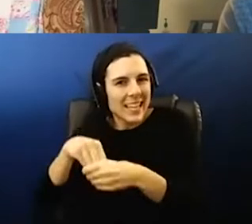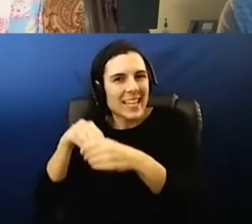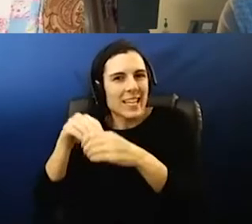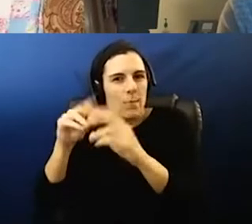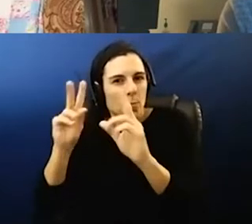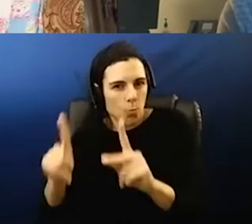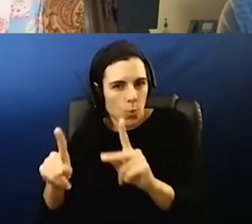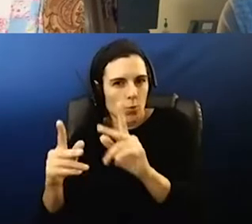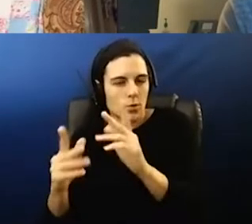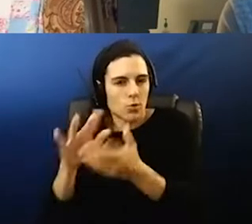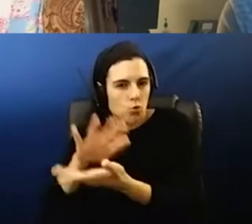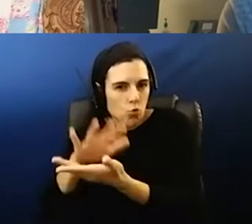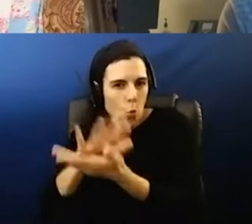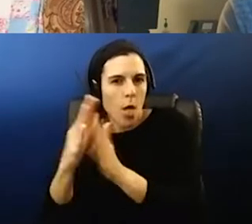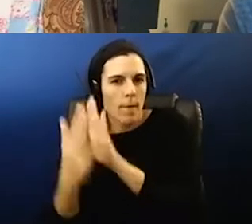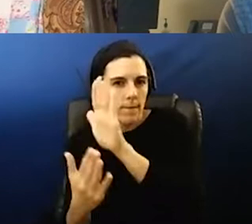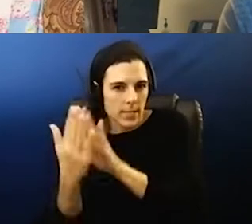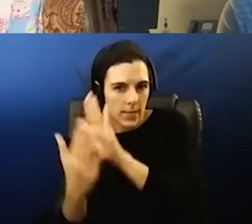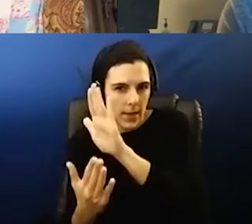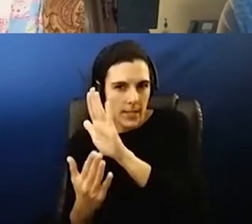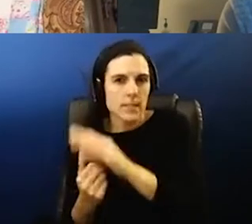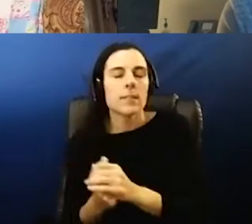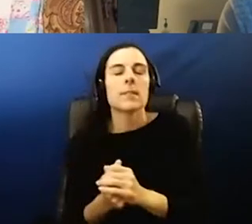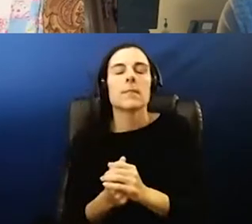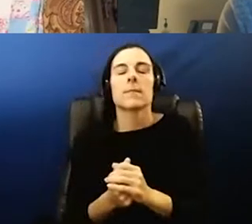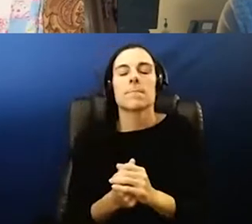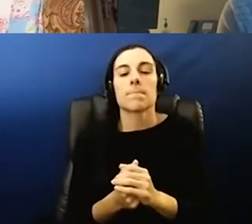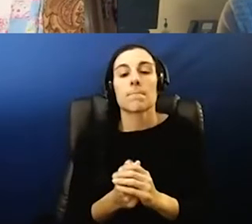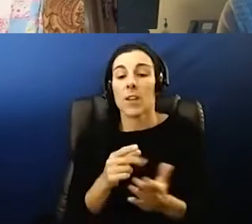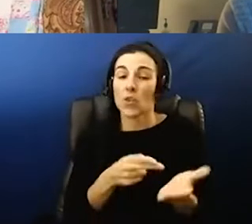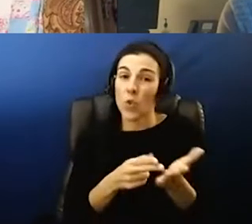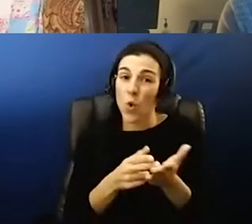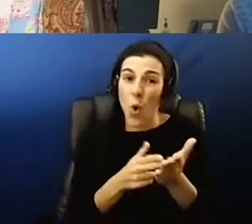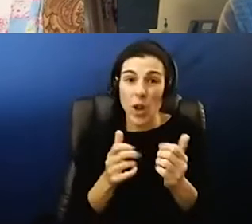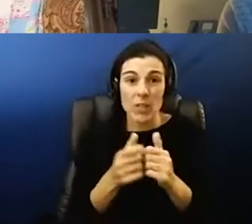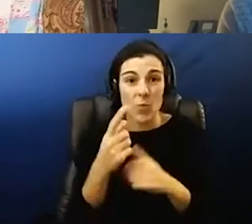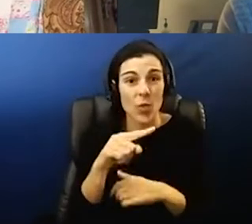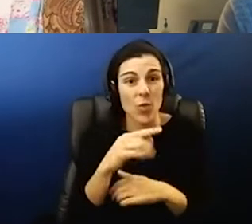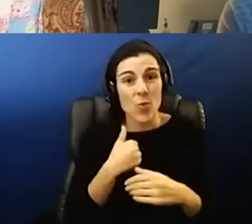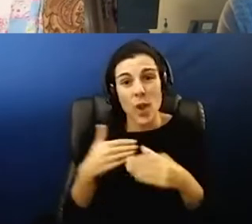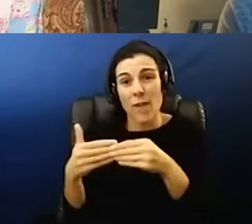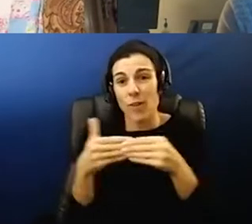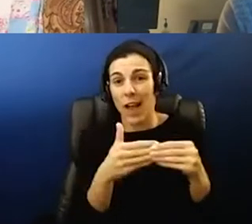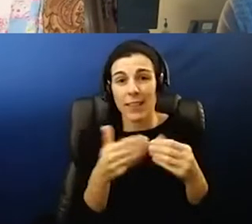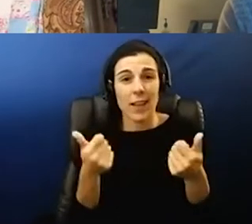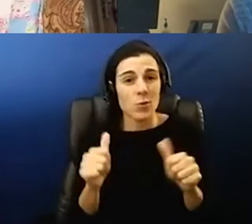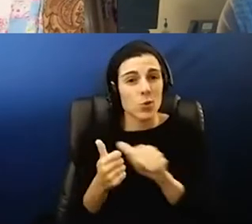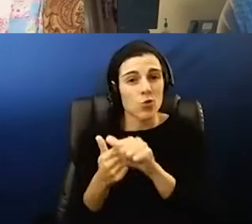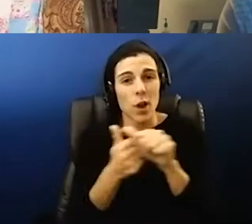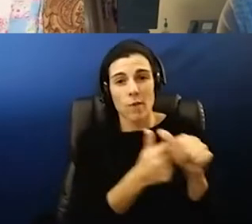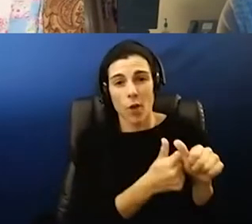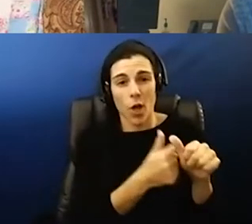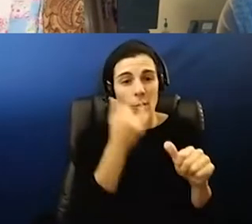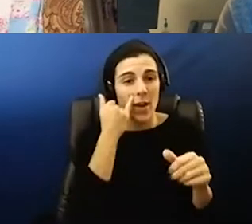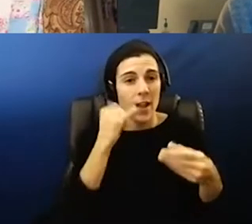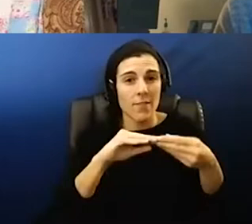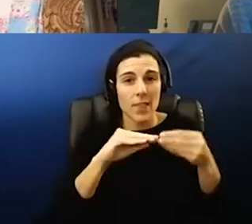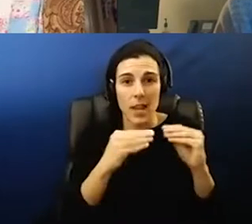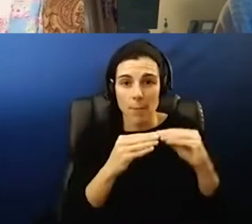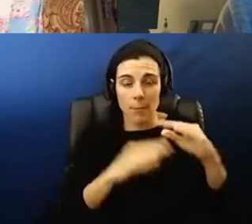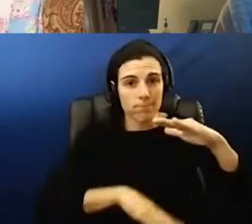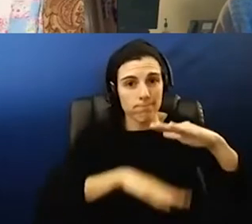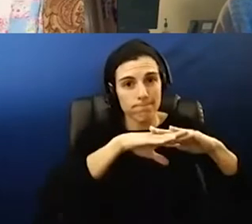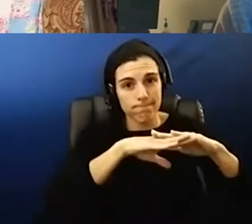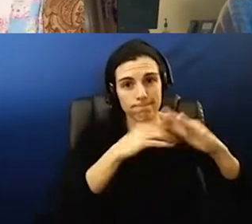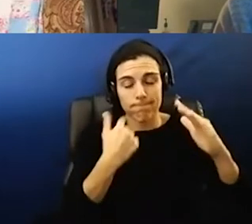-face but again those numbers i to be honest with you we have guidelines that we try to follow and that when those numbers get to a certain point we